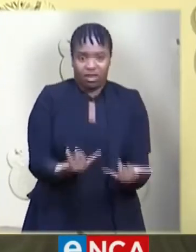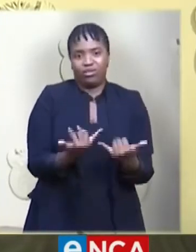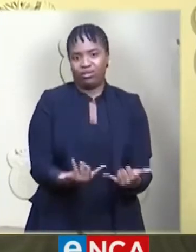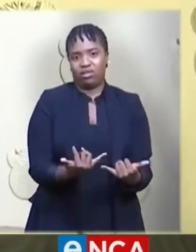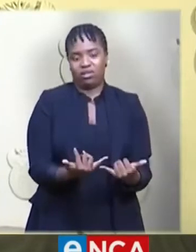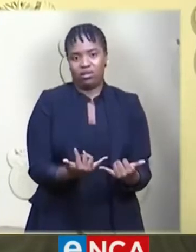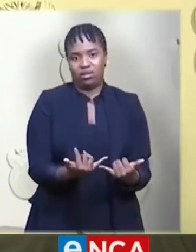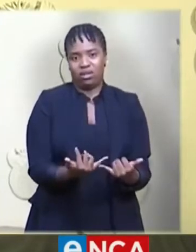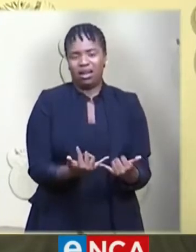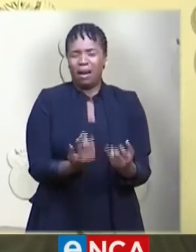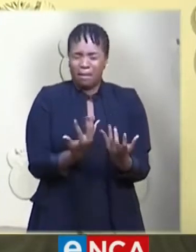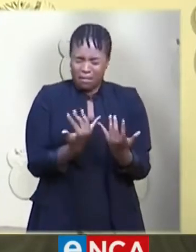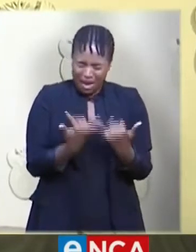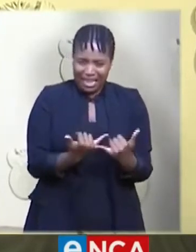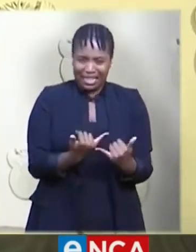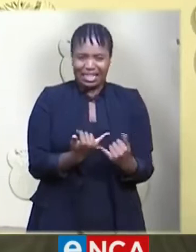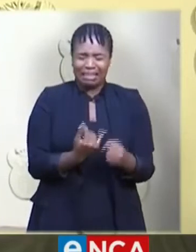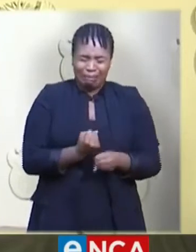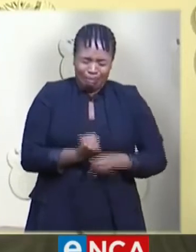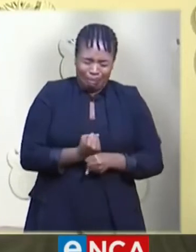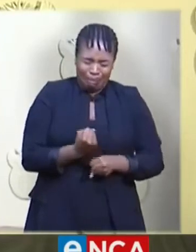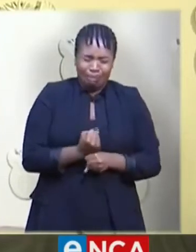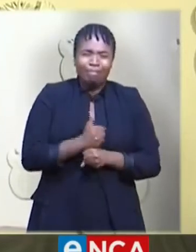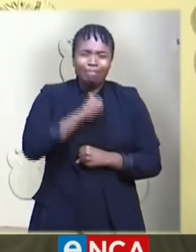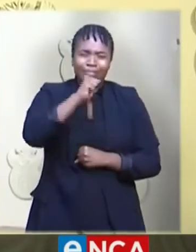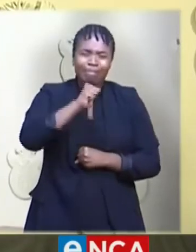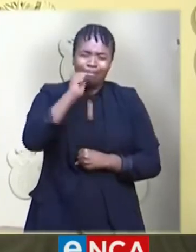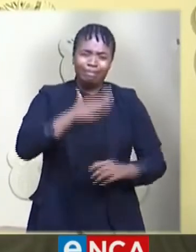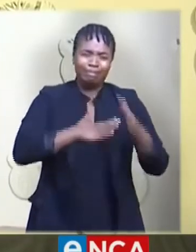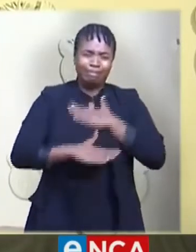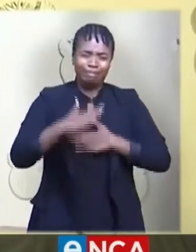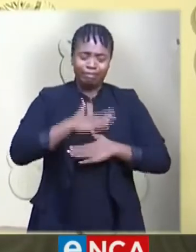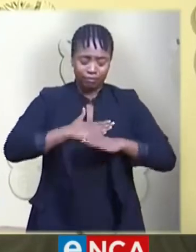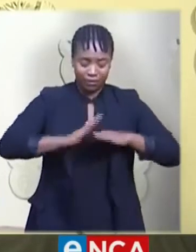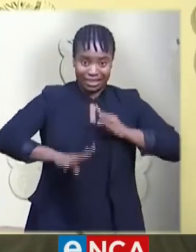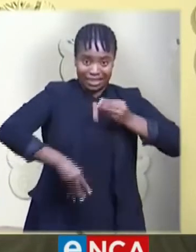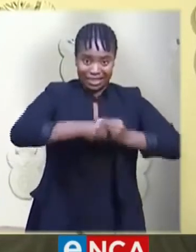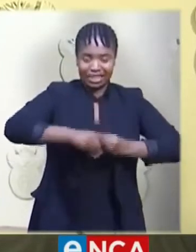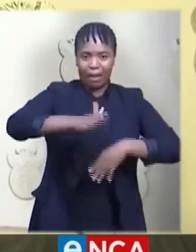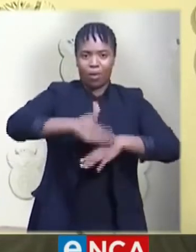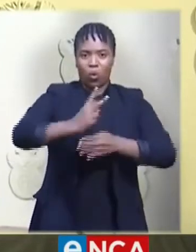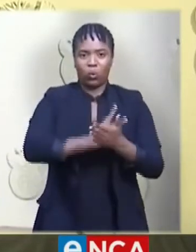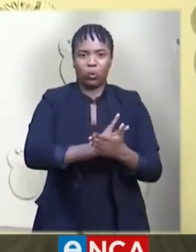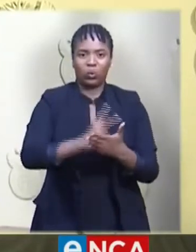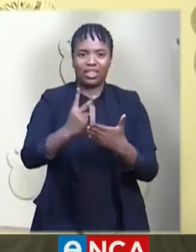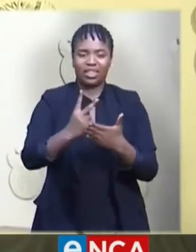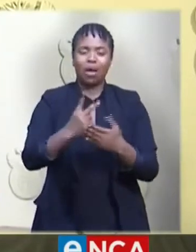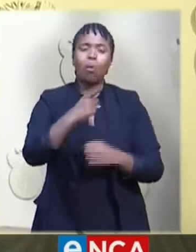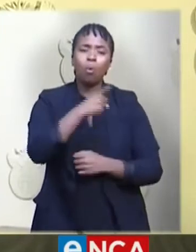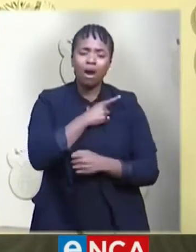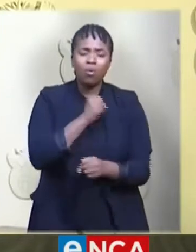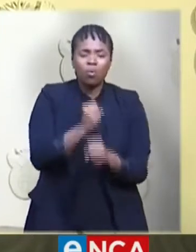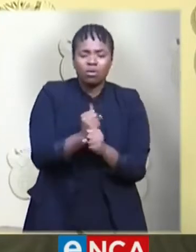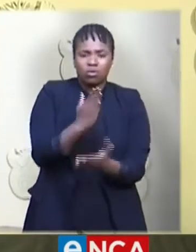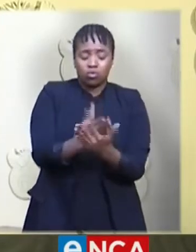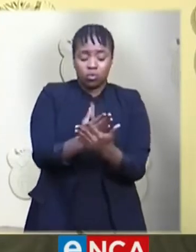unless we hold this course for a little longer, the coronavirus pandemic will engulf